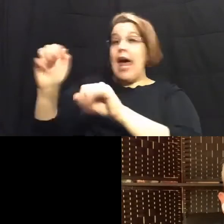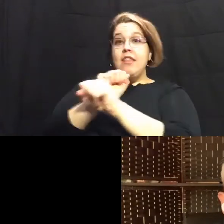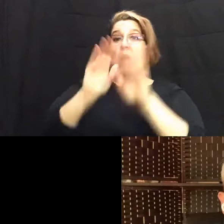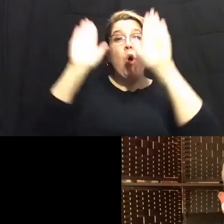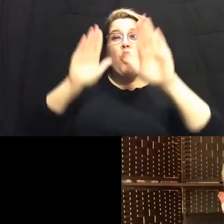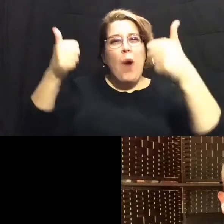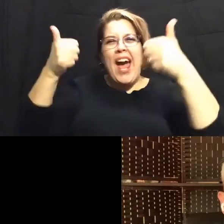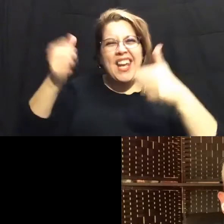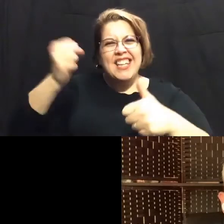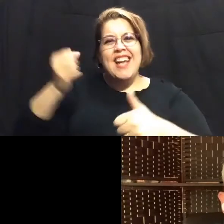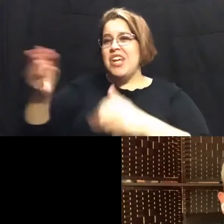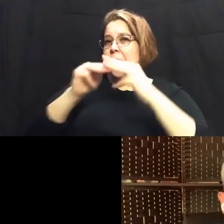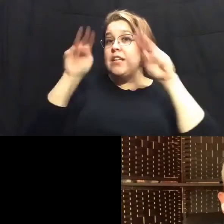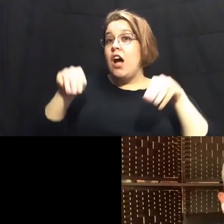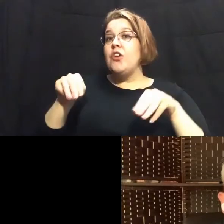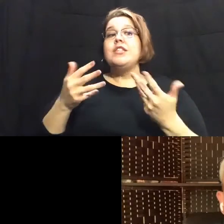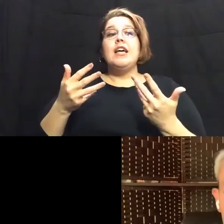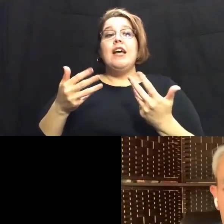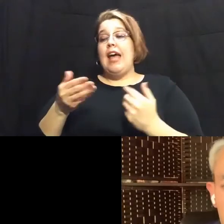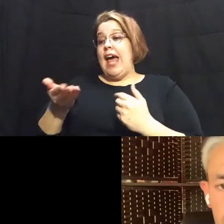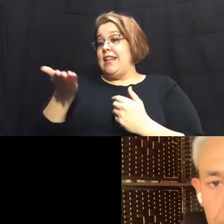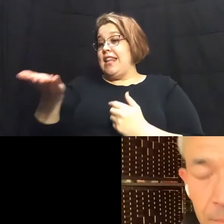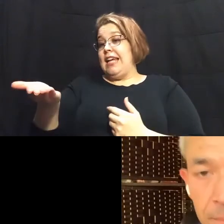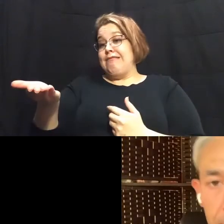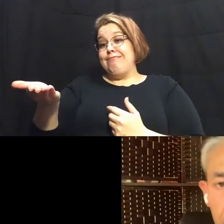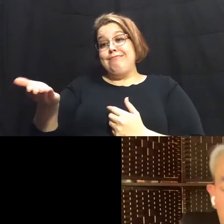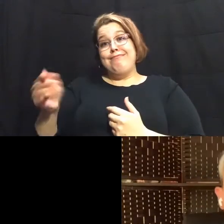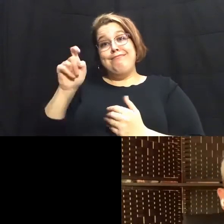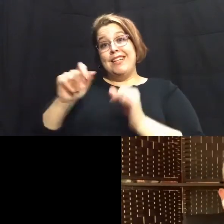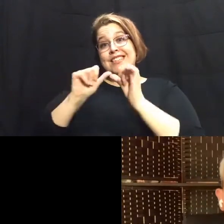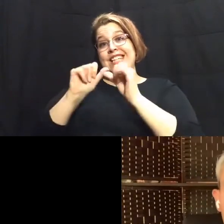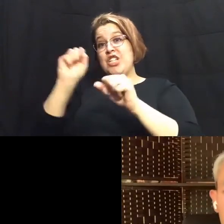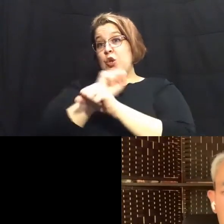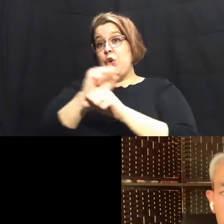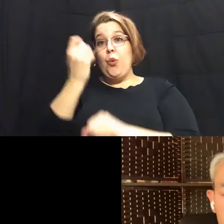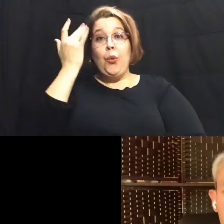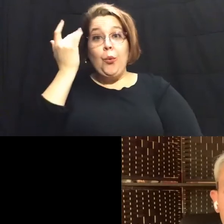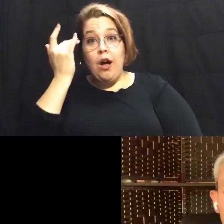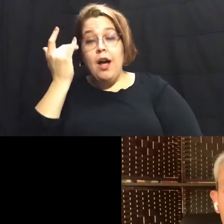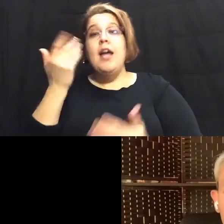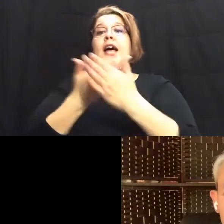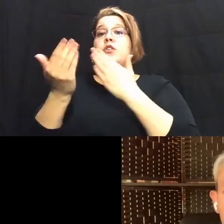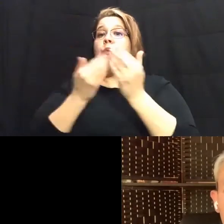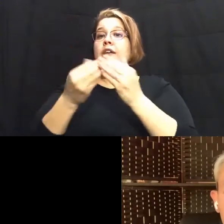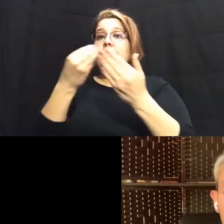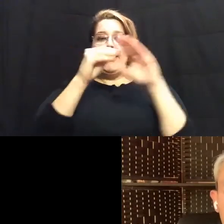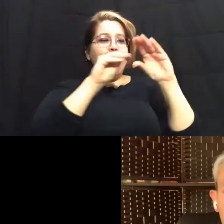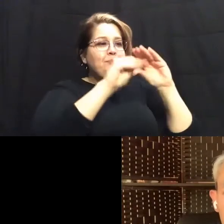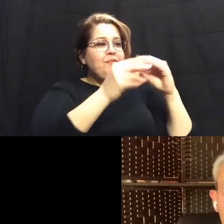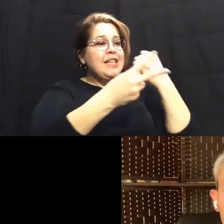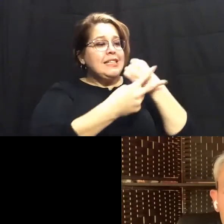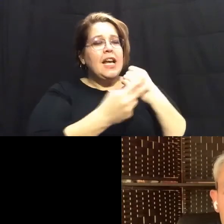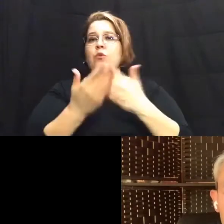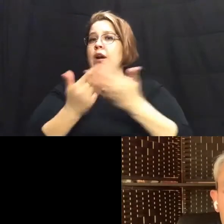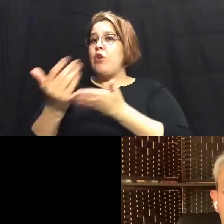job at mcdonald's and they're they must continue to work because whatever they put away whatever they're getting on social